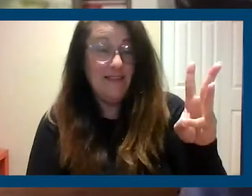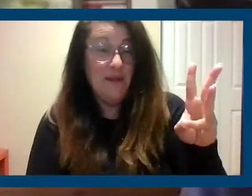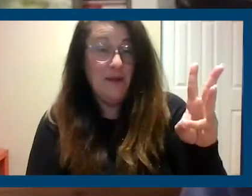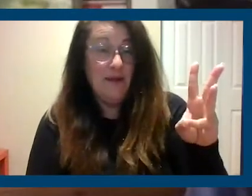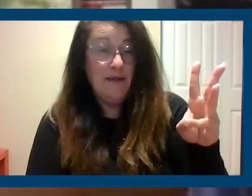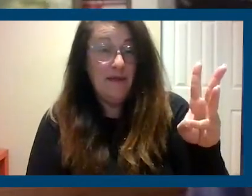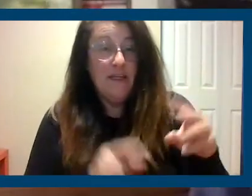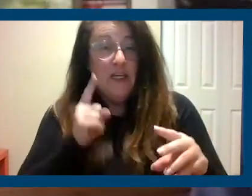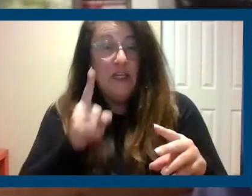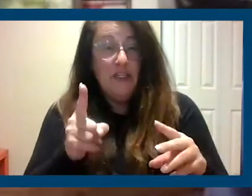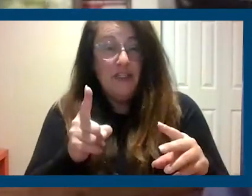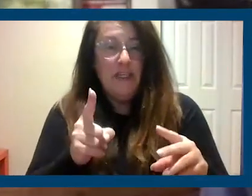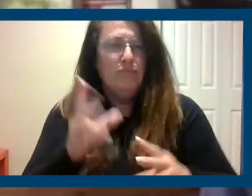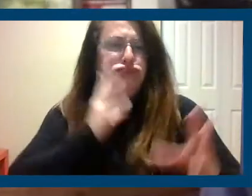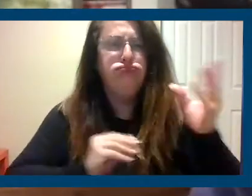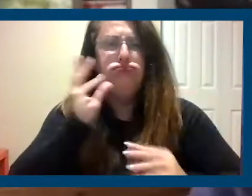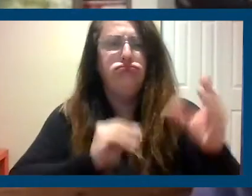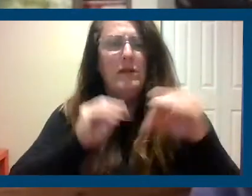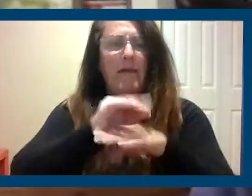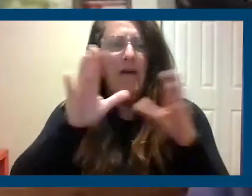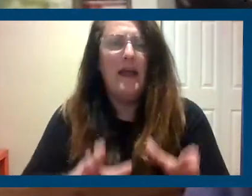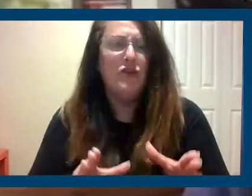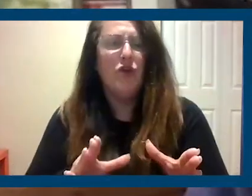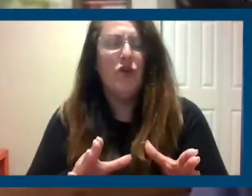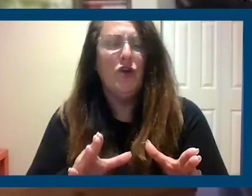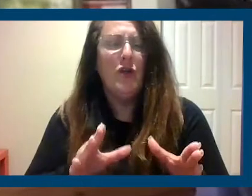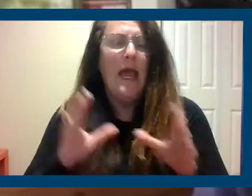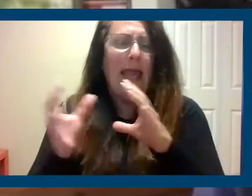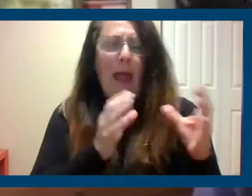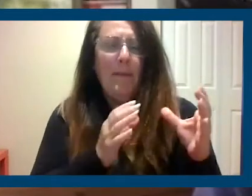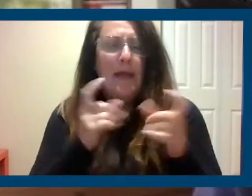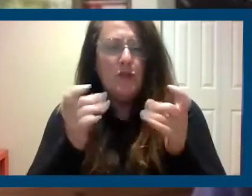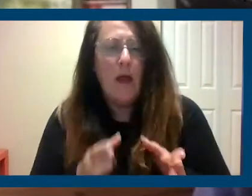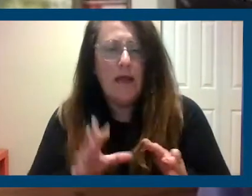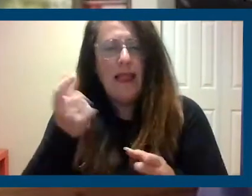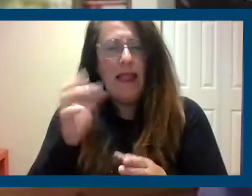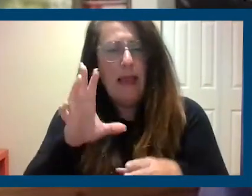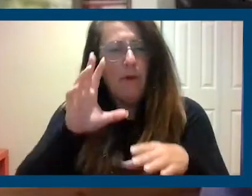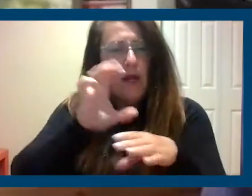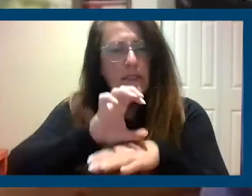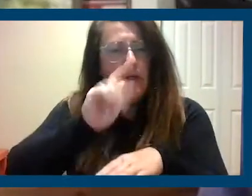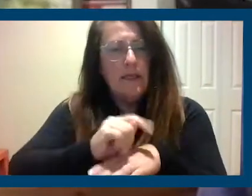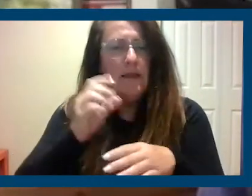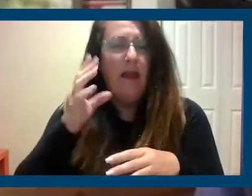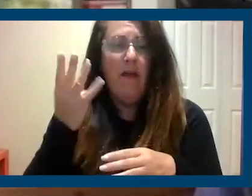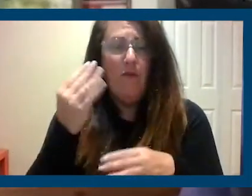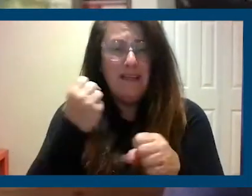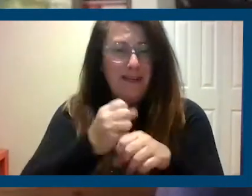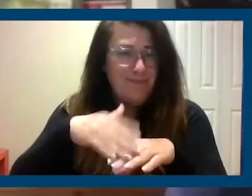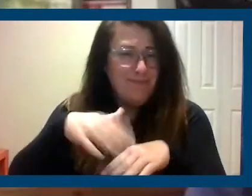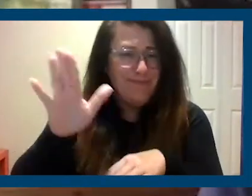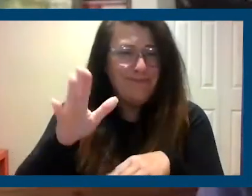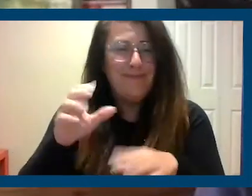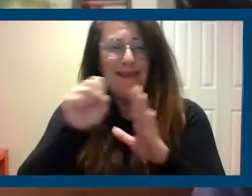senior advisor, campaign director, labor consultant for more than 14 years on statewide and local